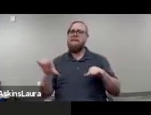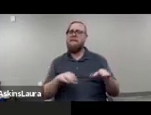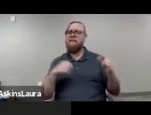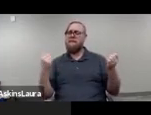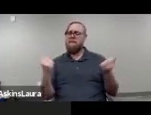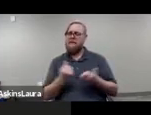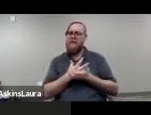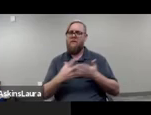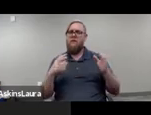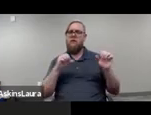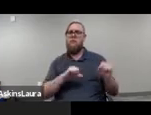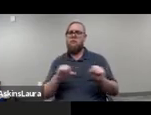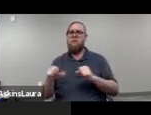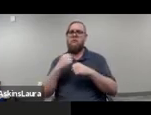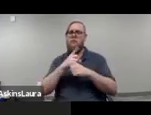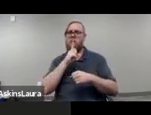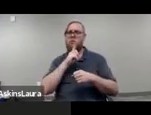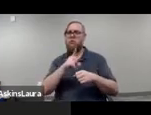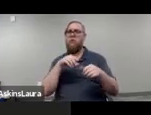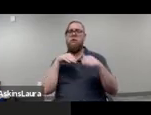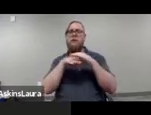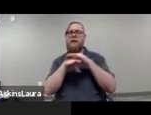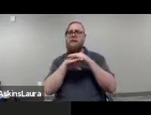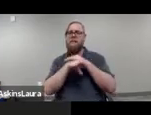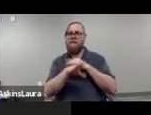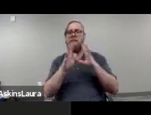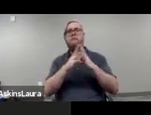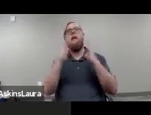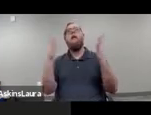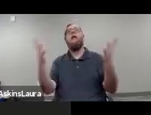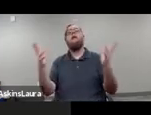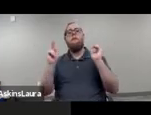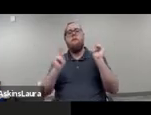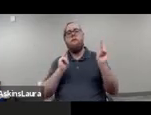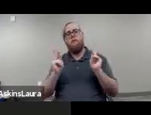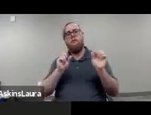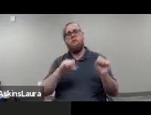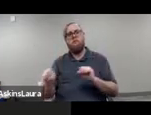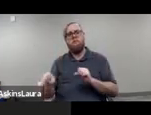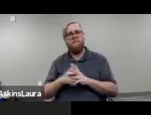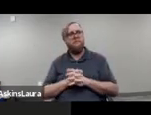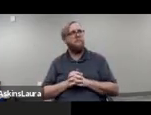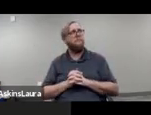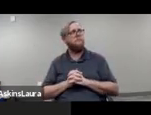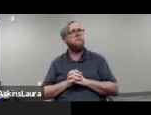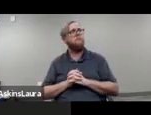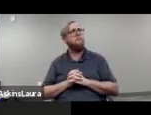that this is the most successful so we can reach as many folks out there as possible um